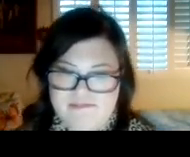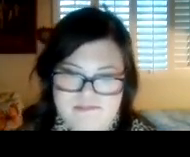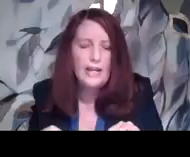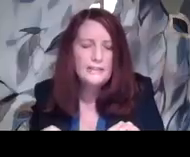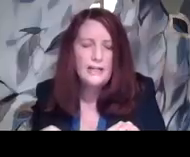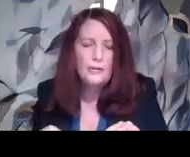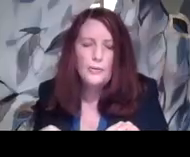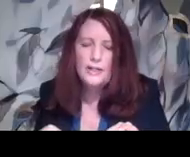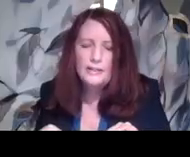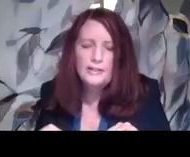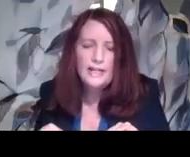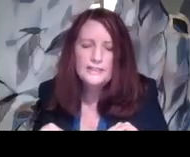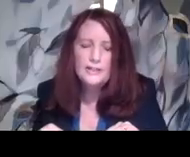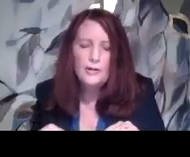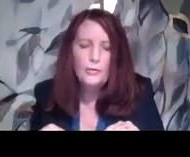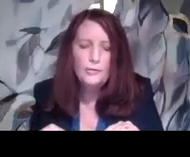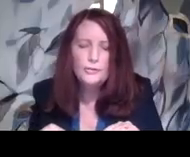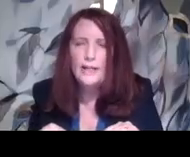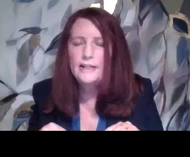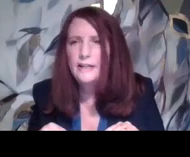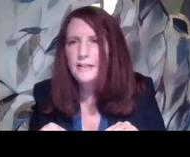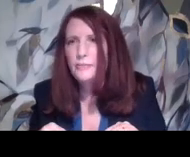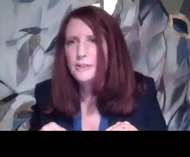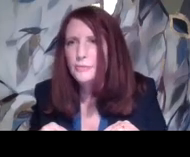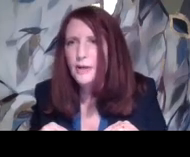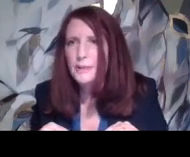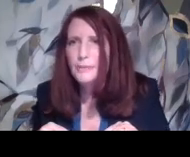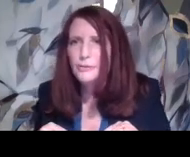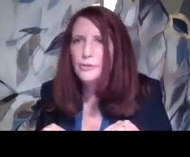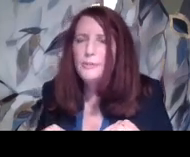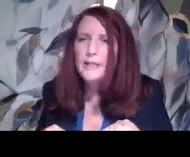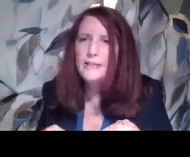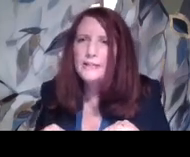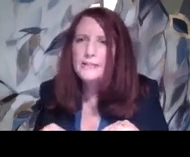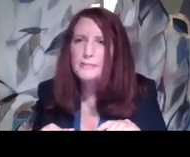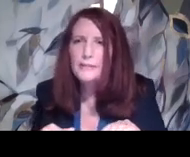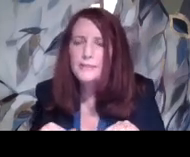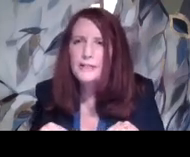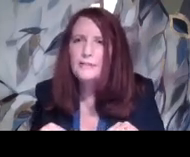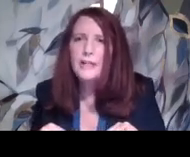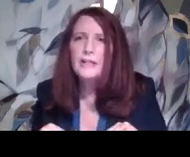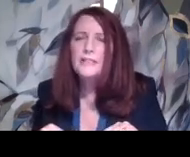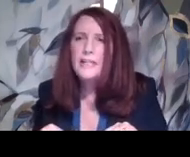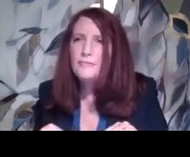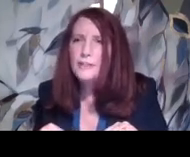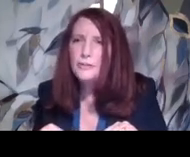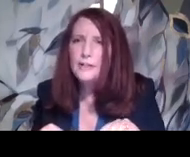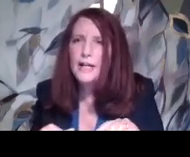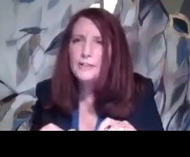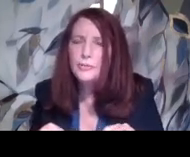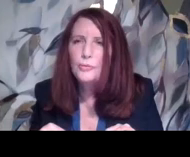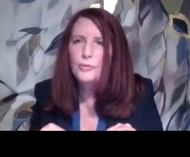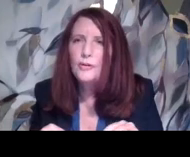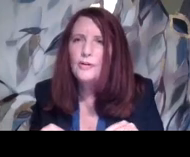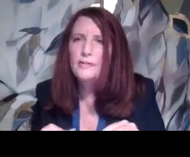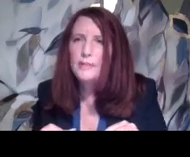Yeah, and that's, all those are like, I think, reasons why people do pick things sometimes to stay fit during